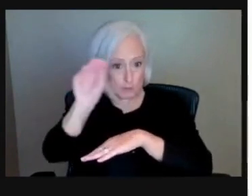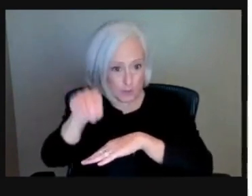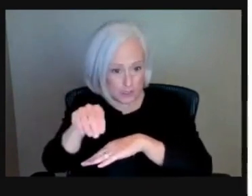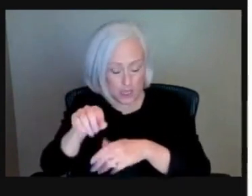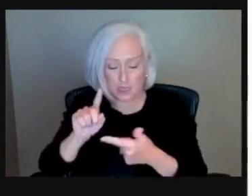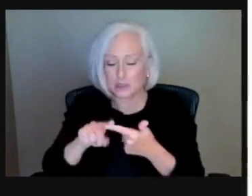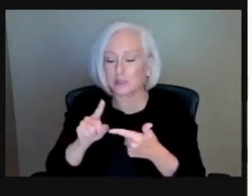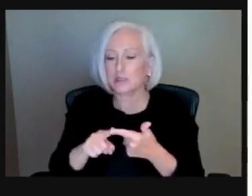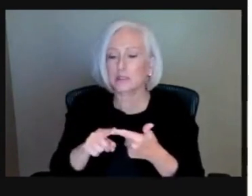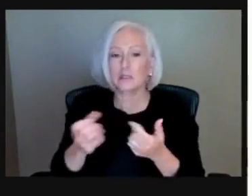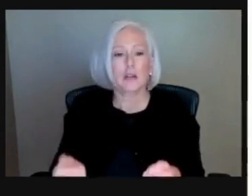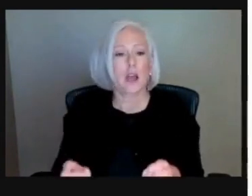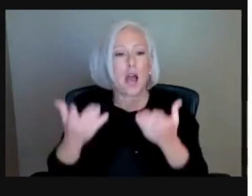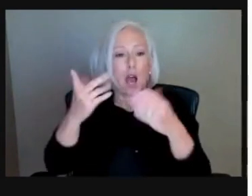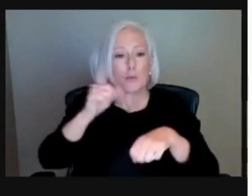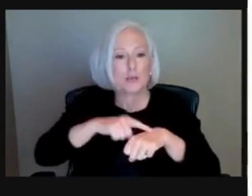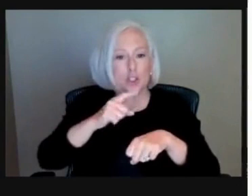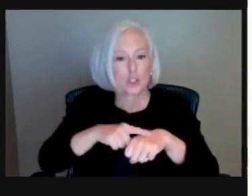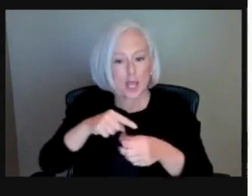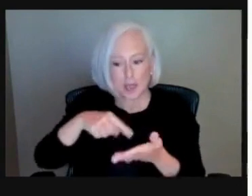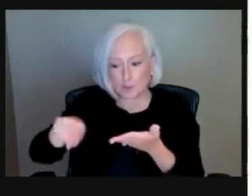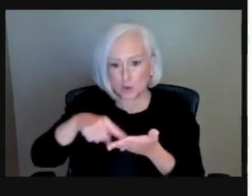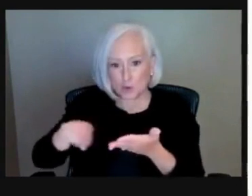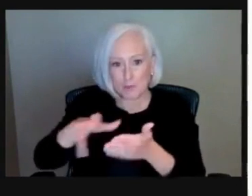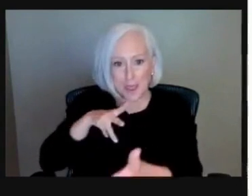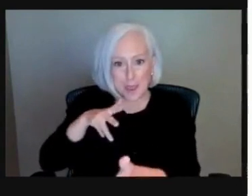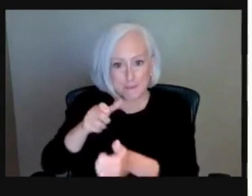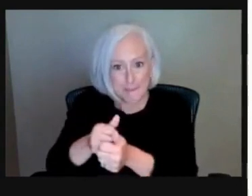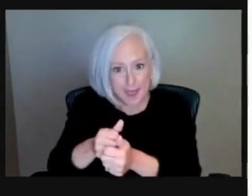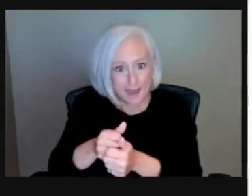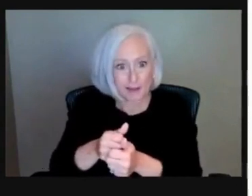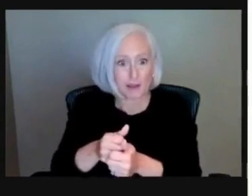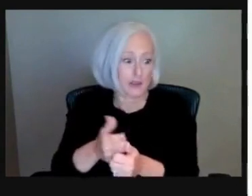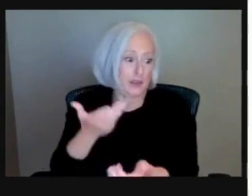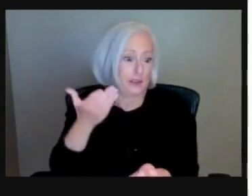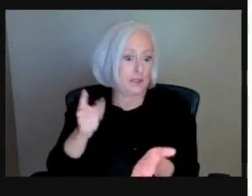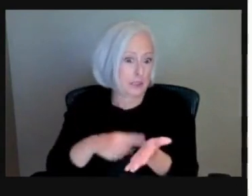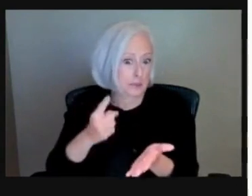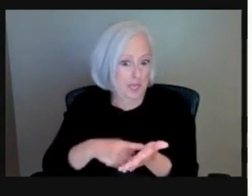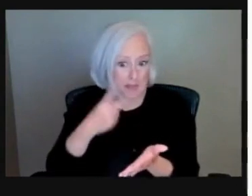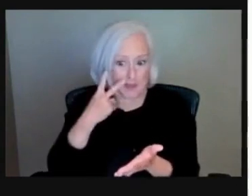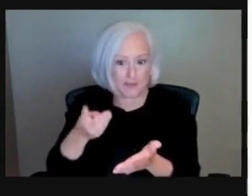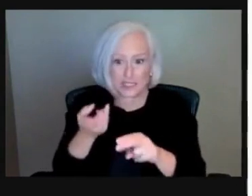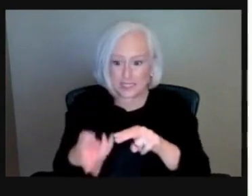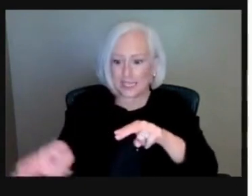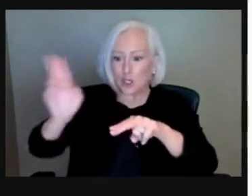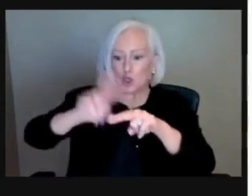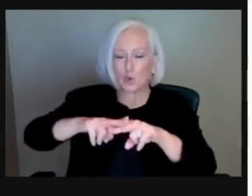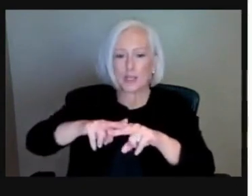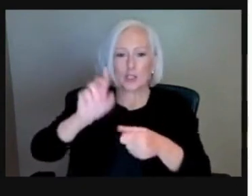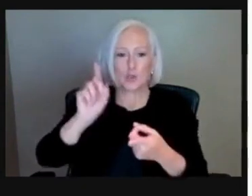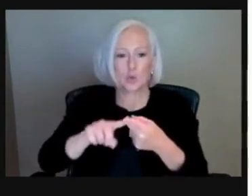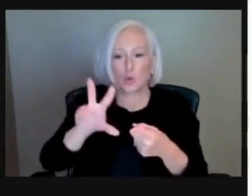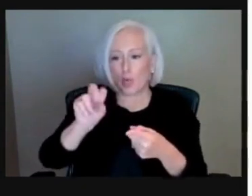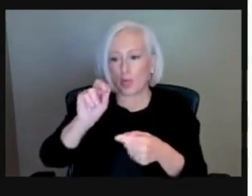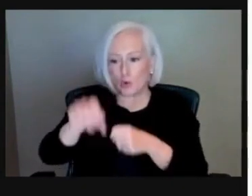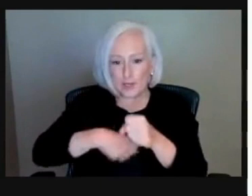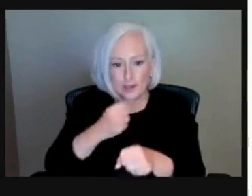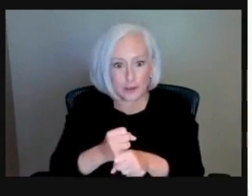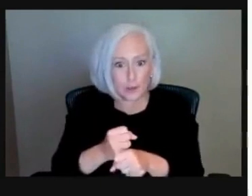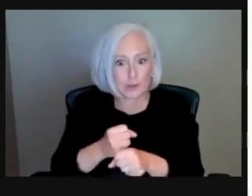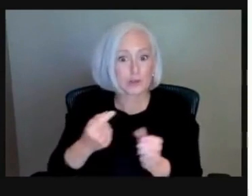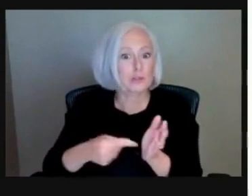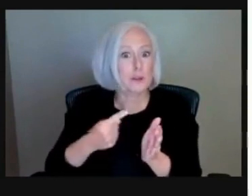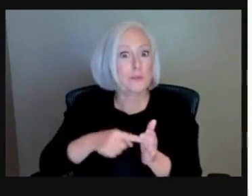we're resetting it to 30 years. I've even seen a reset for 40 years. But we're changing the terms of the